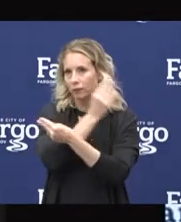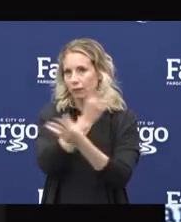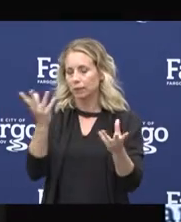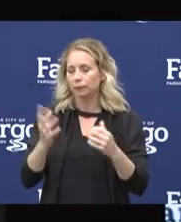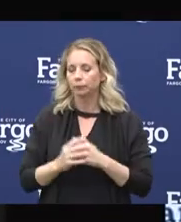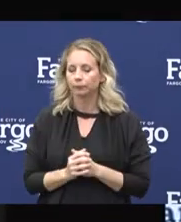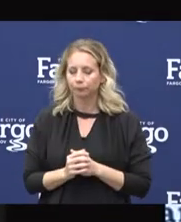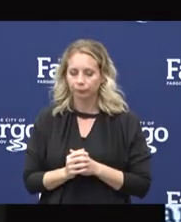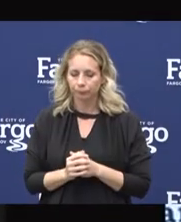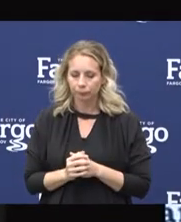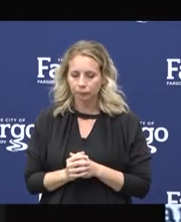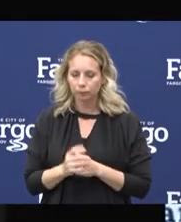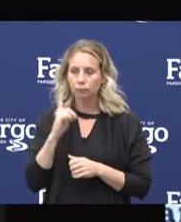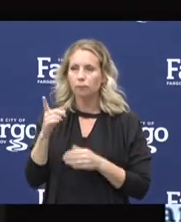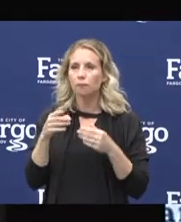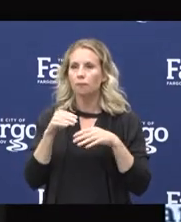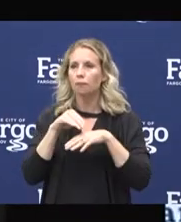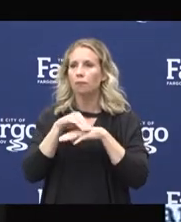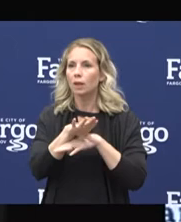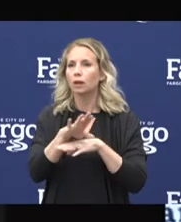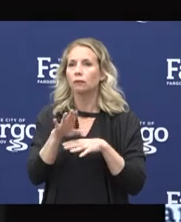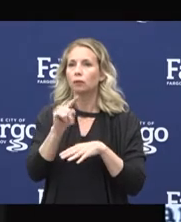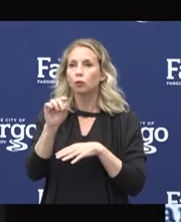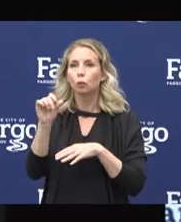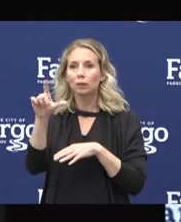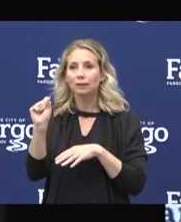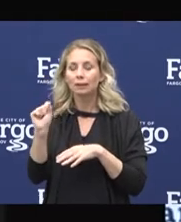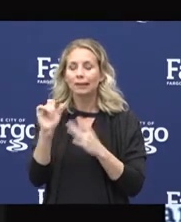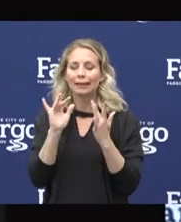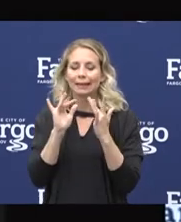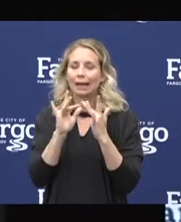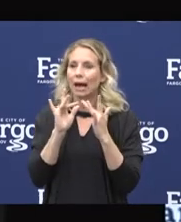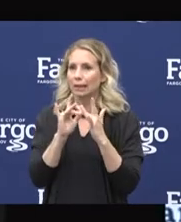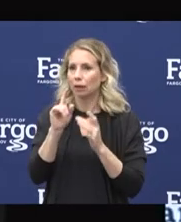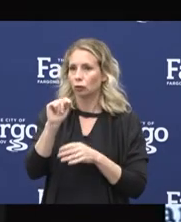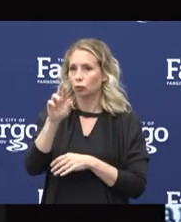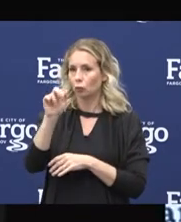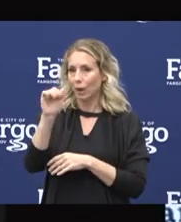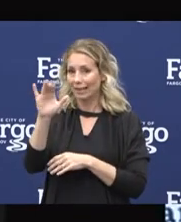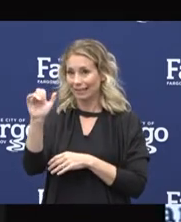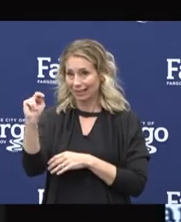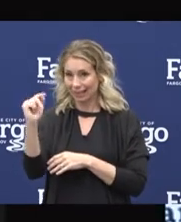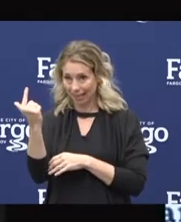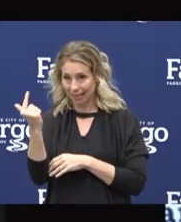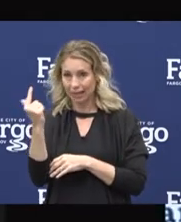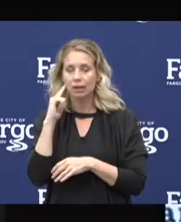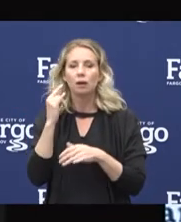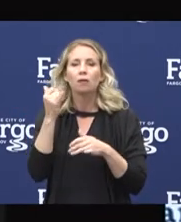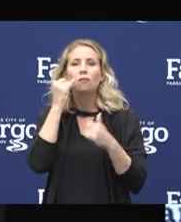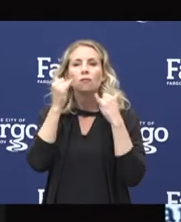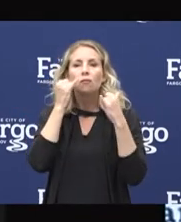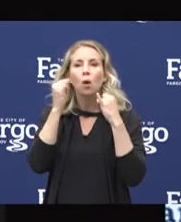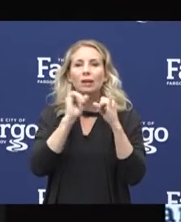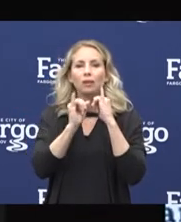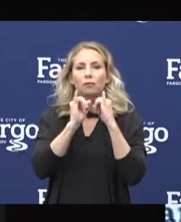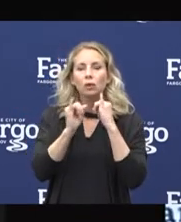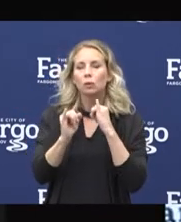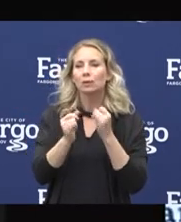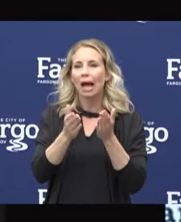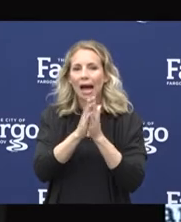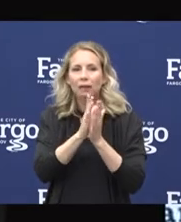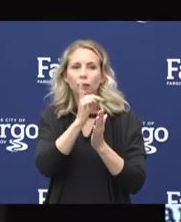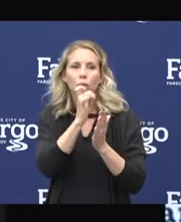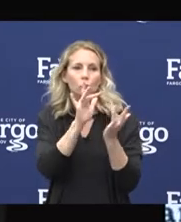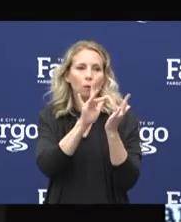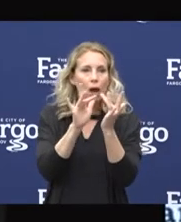fight against the spread of COVID is contact tracing. Contact tracing involves, through phone interviews, identifying close contacts that have been